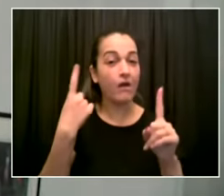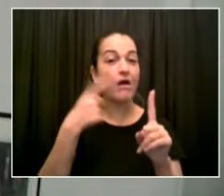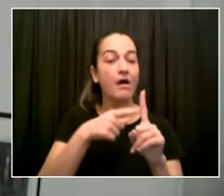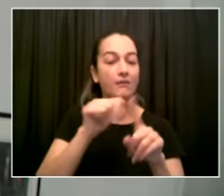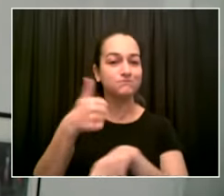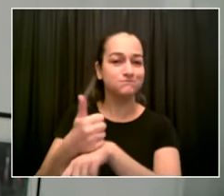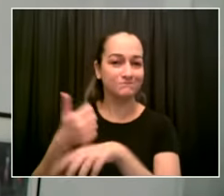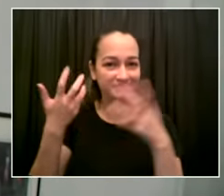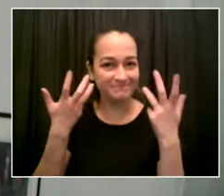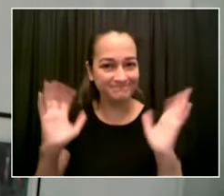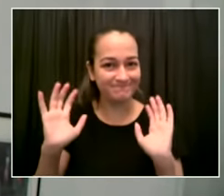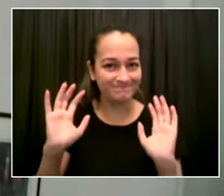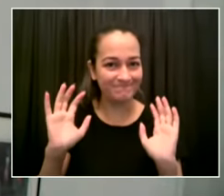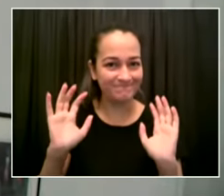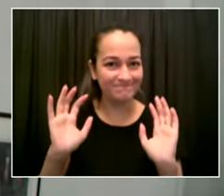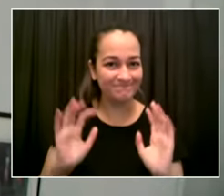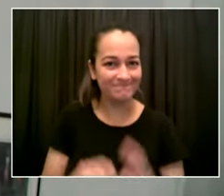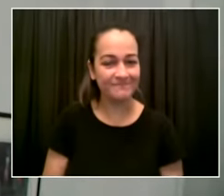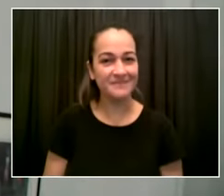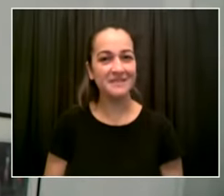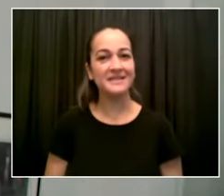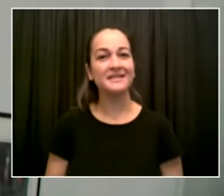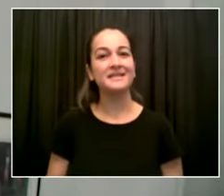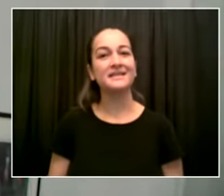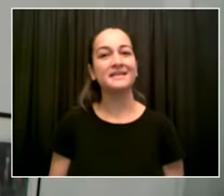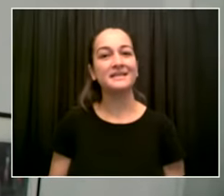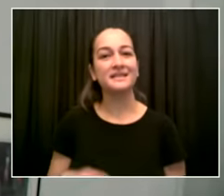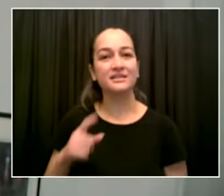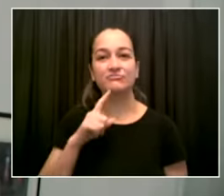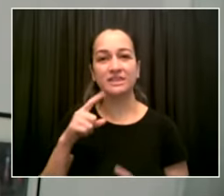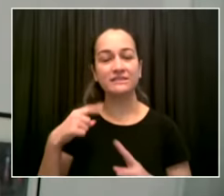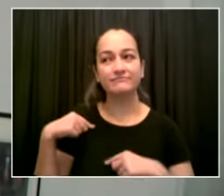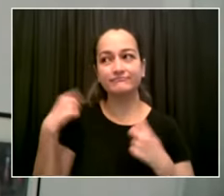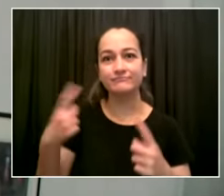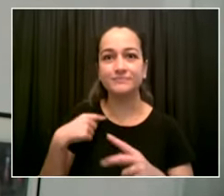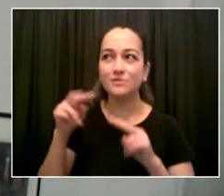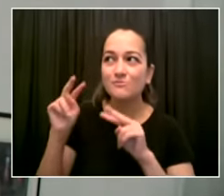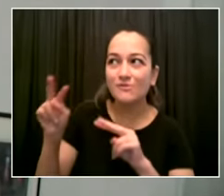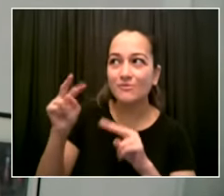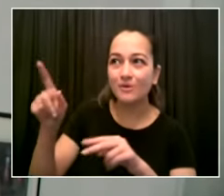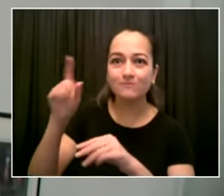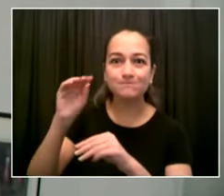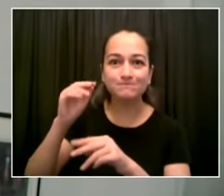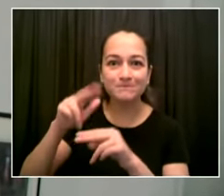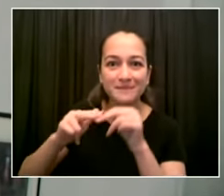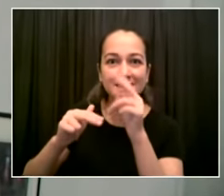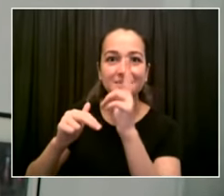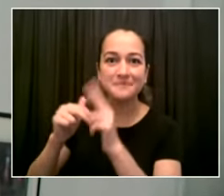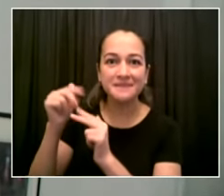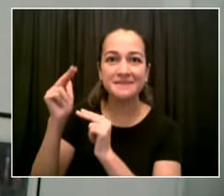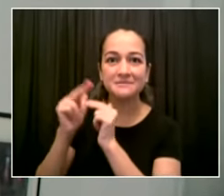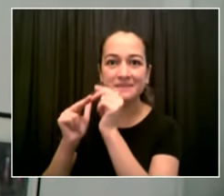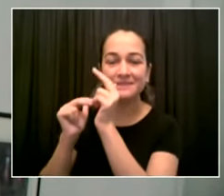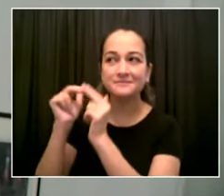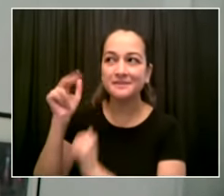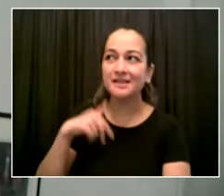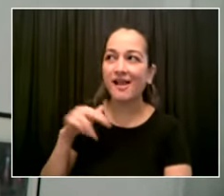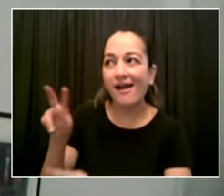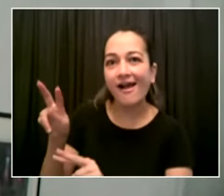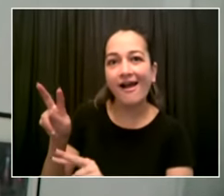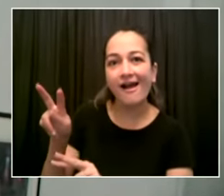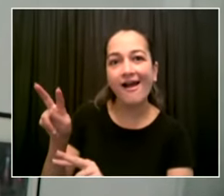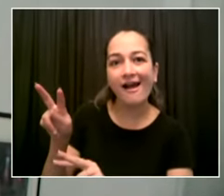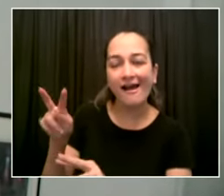first wheel being built and uh i'm happy to say that we have word that it's ready for an inspection today today